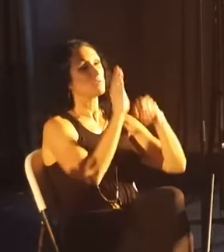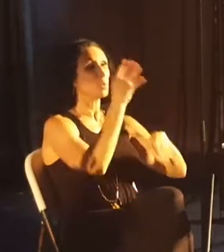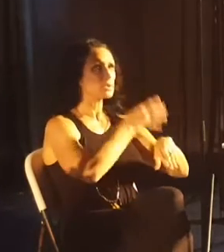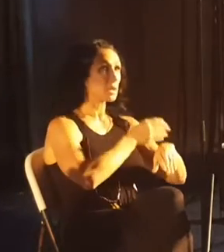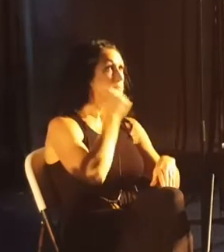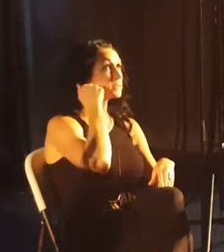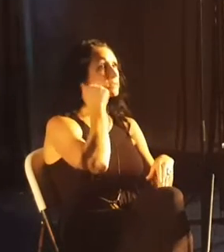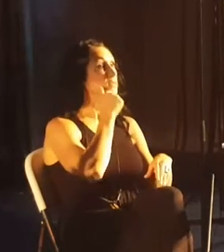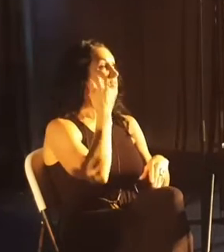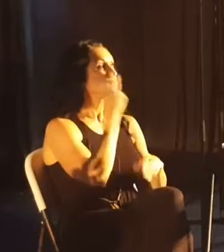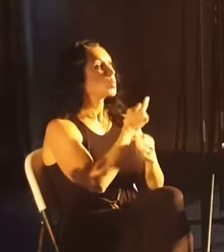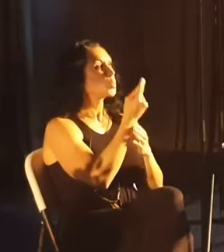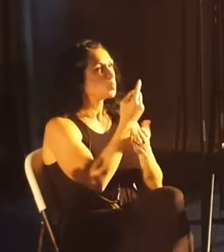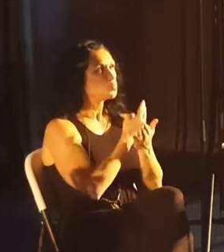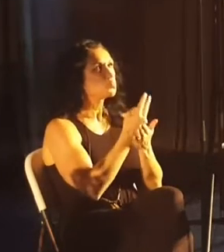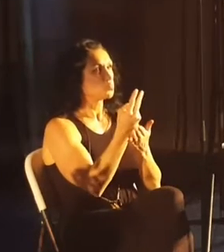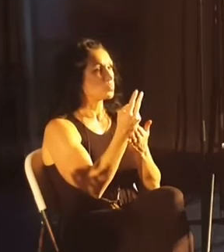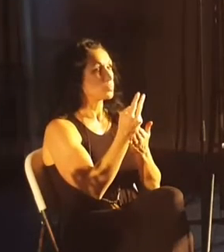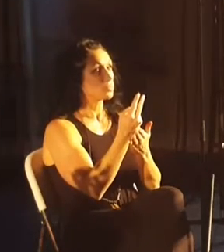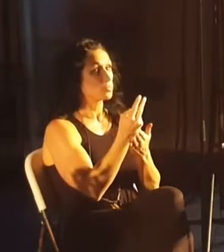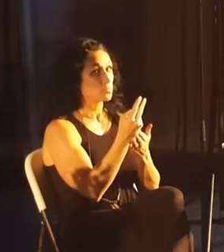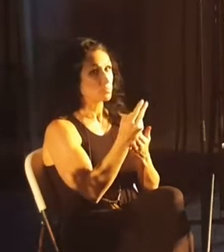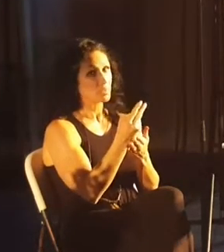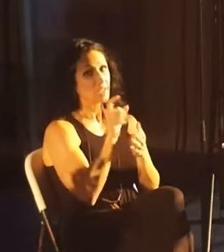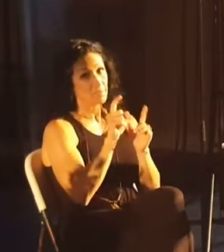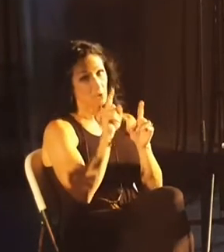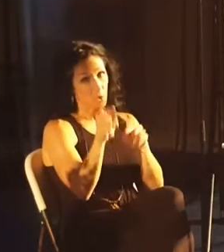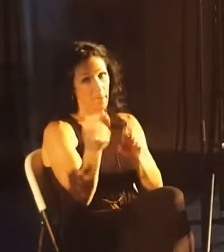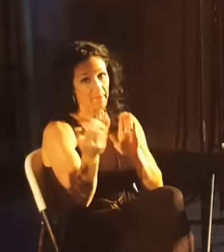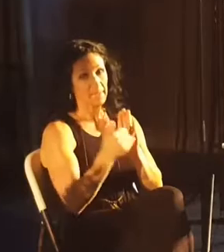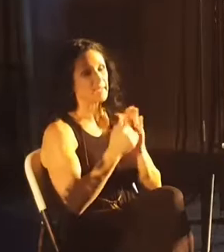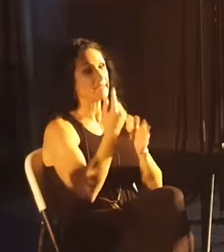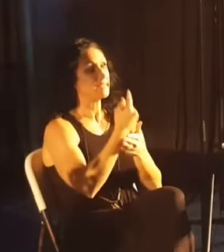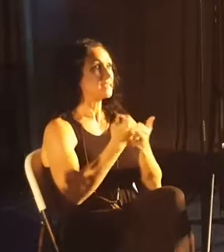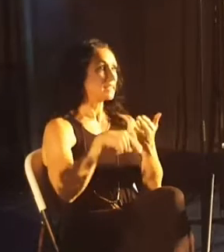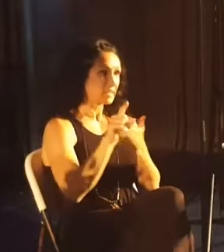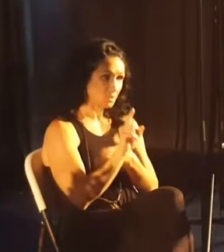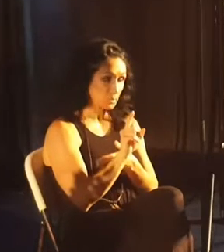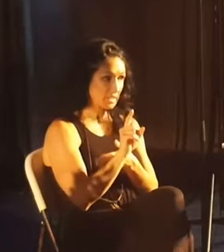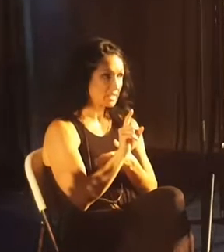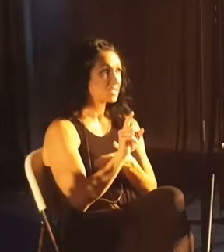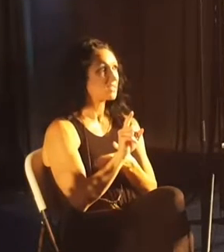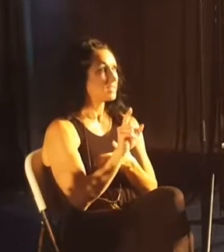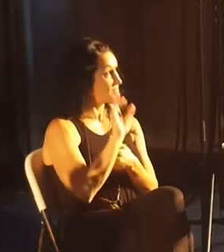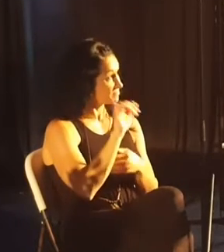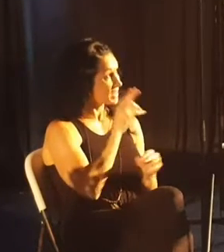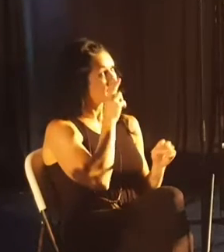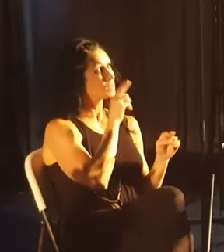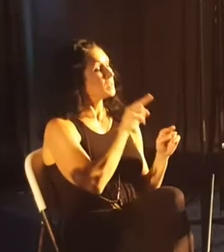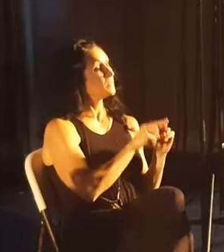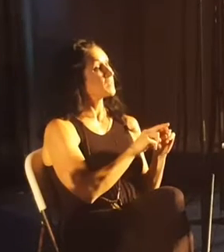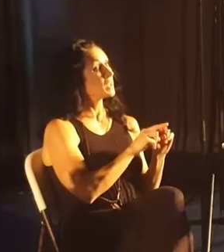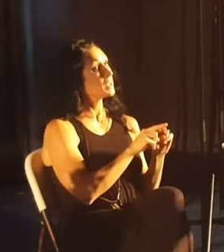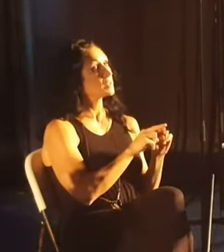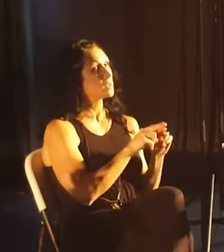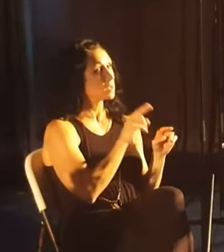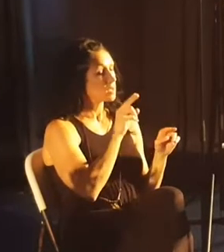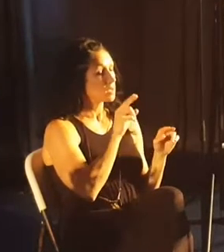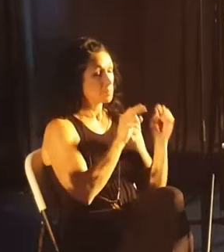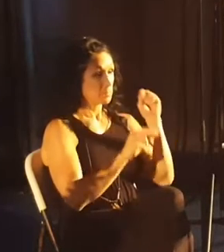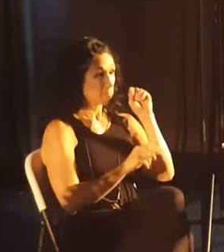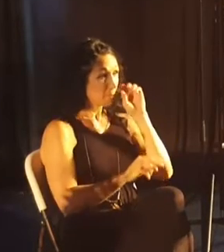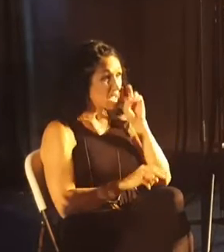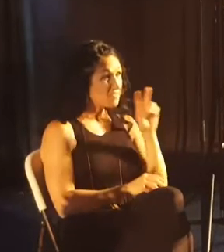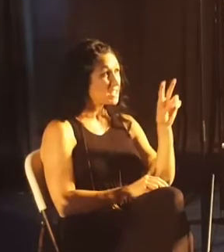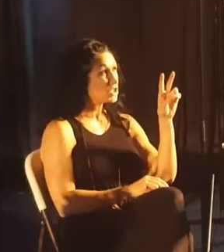times a day for a couple weeks and have been a couple times, get to go back again next week. So that's been fun, and my vision in my